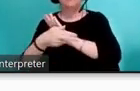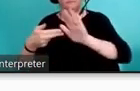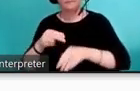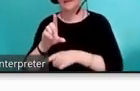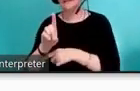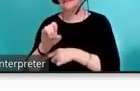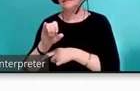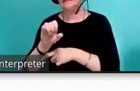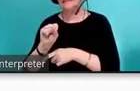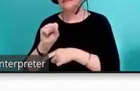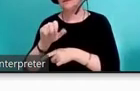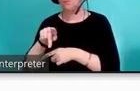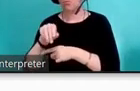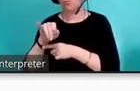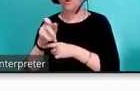disproportionate burden.